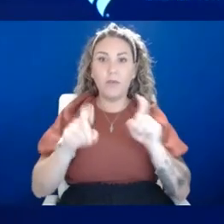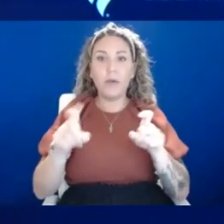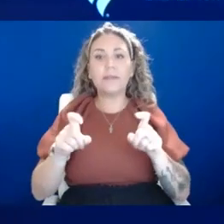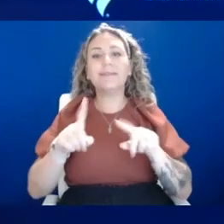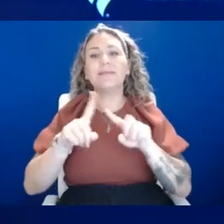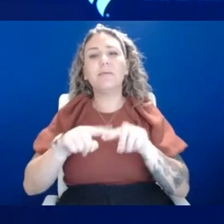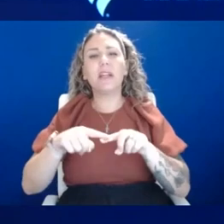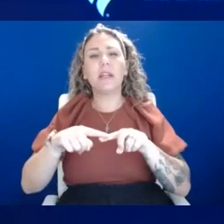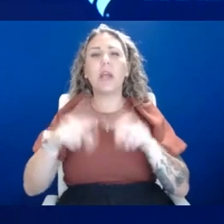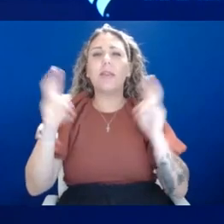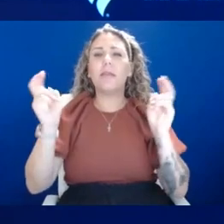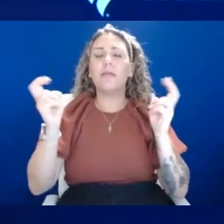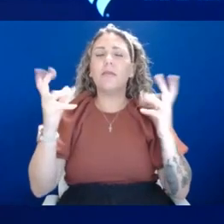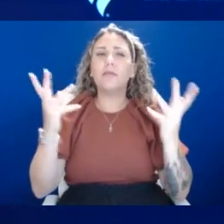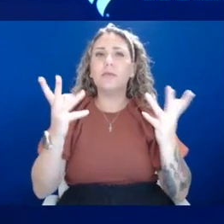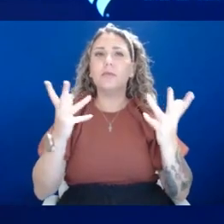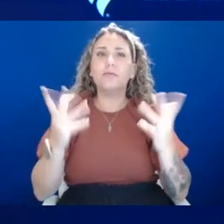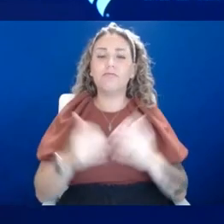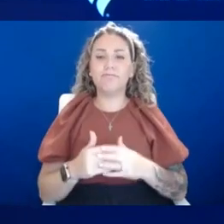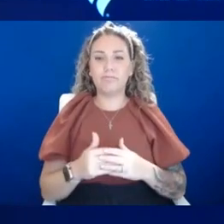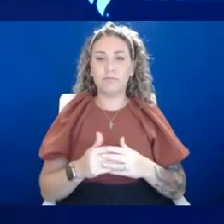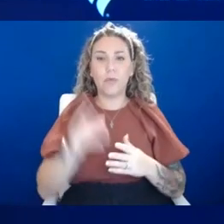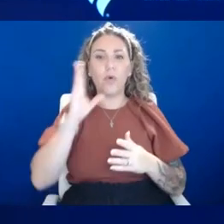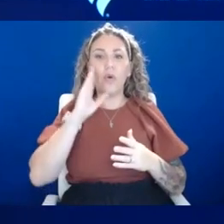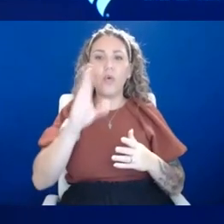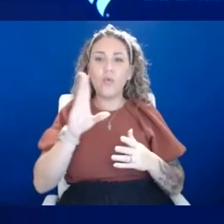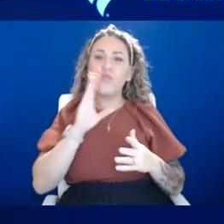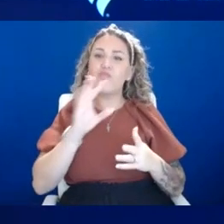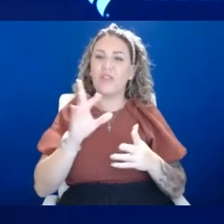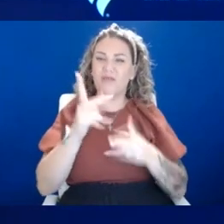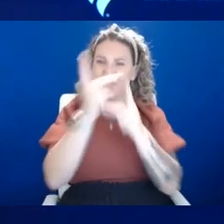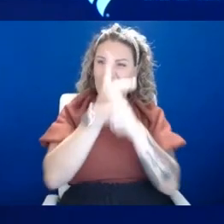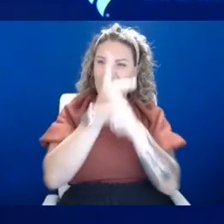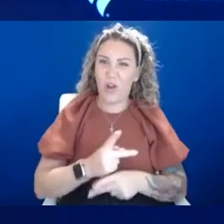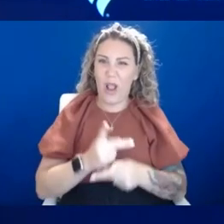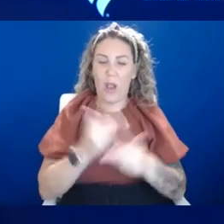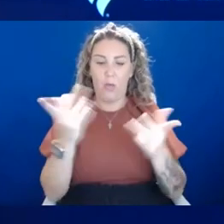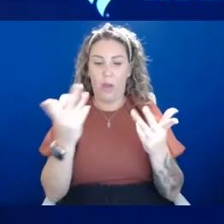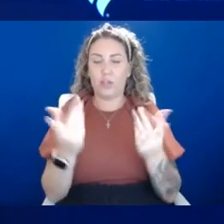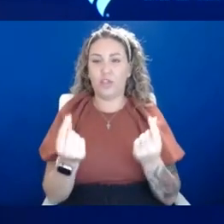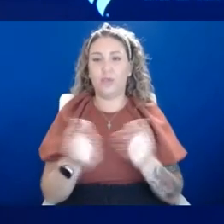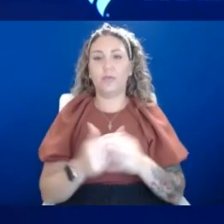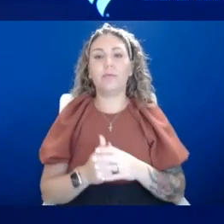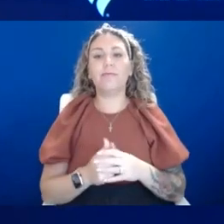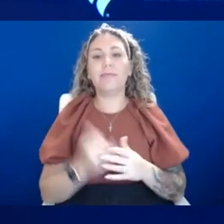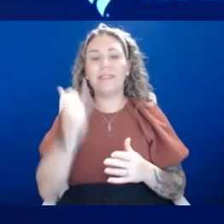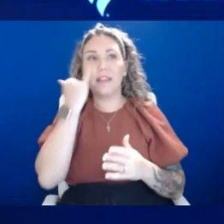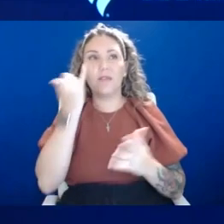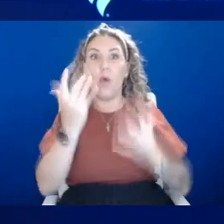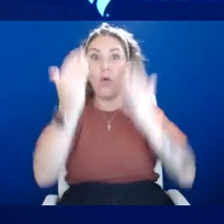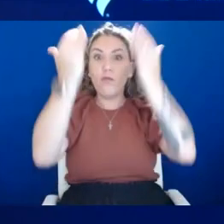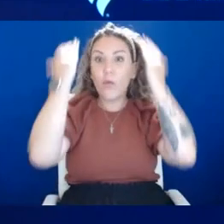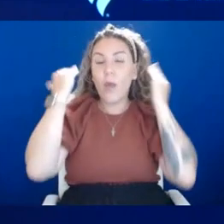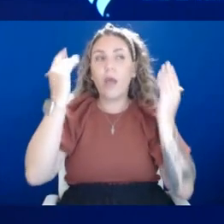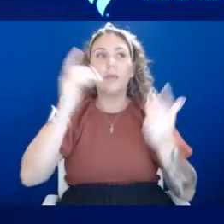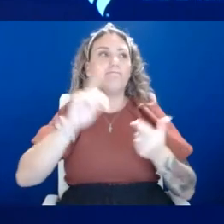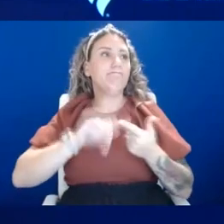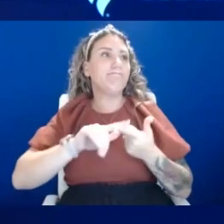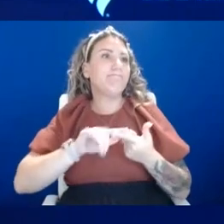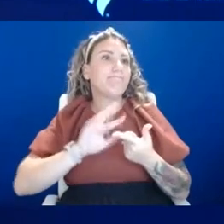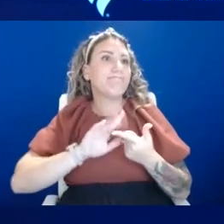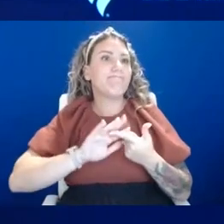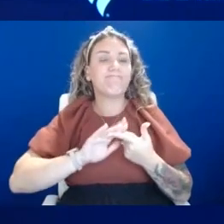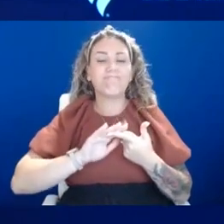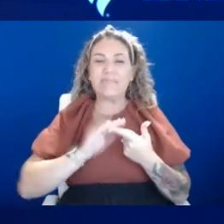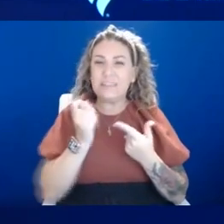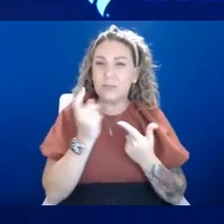it's one of those things that will kind of dictate the response. So, you know, if you're feeling overwhelmed, if you're feeling, you know, a little bit sad